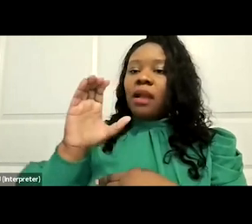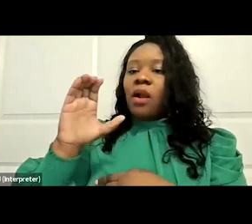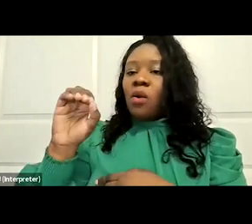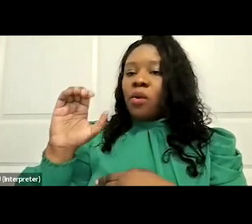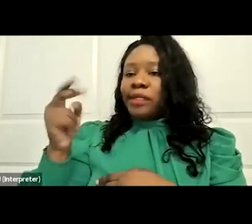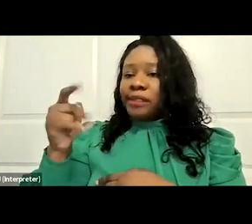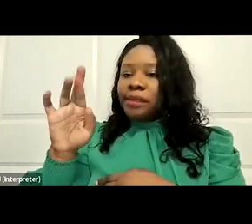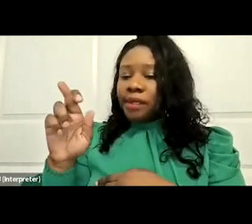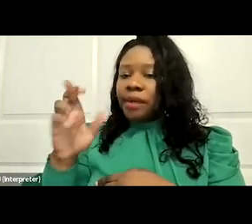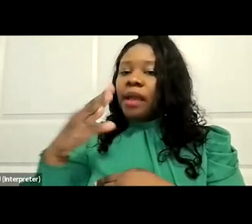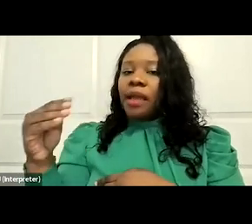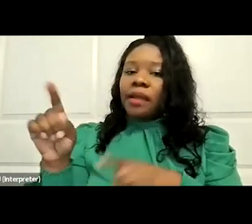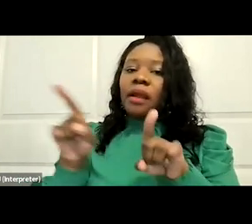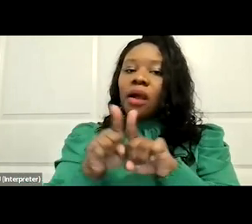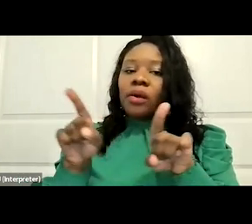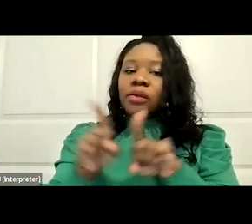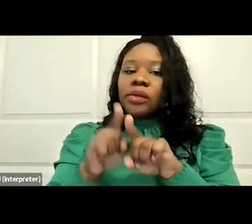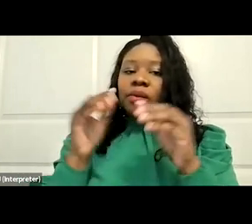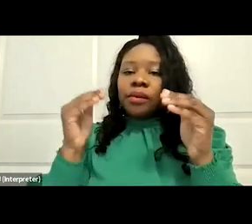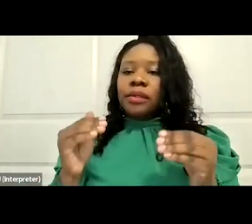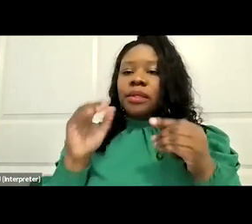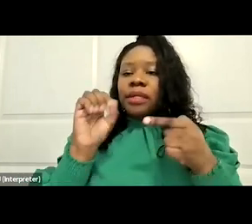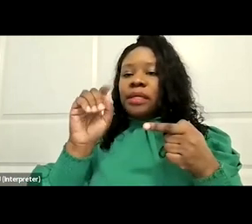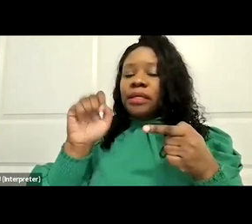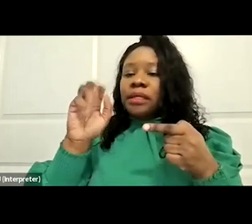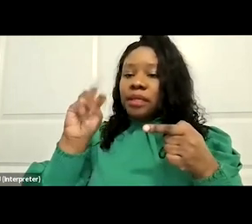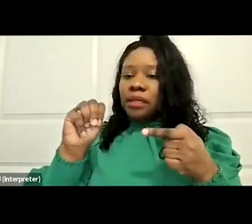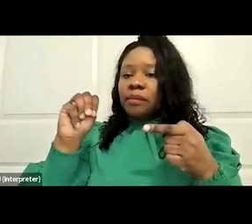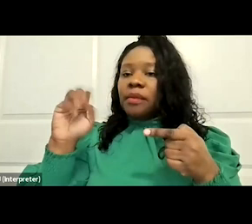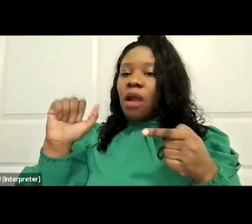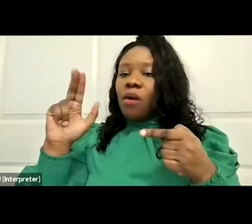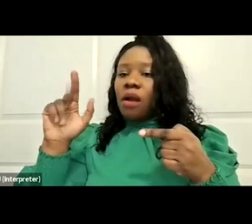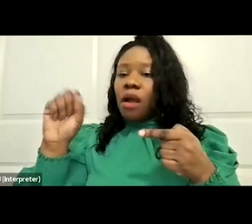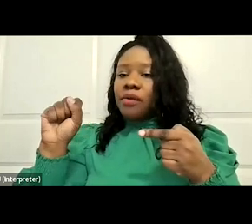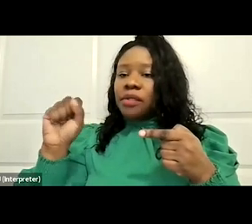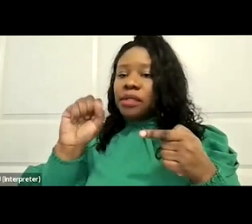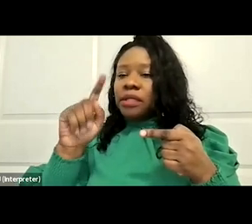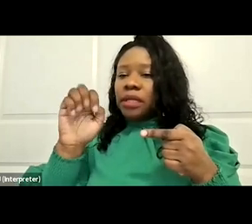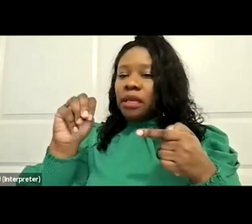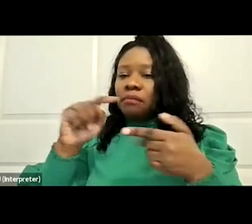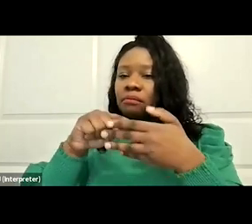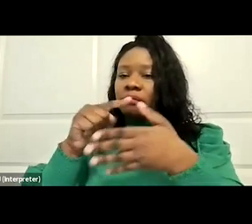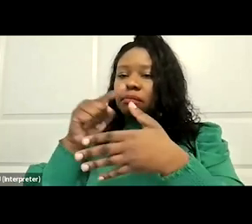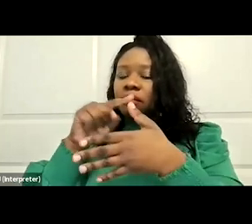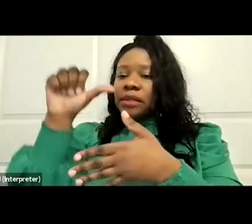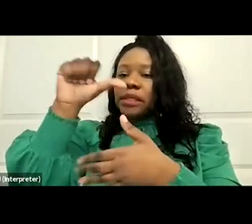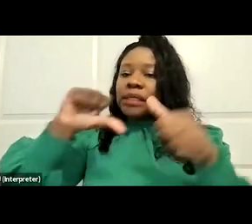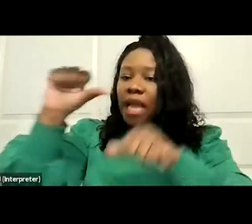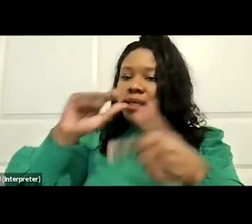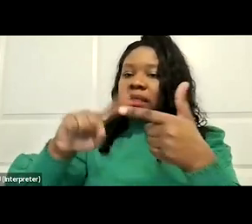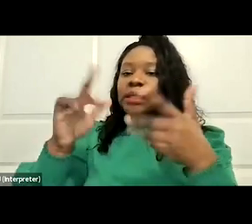And then the STEAM Caucus, STEAM is an acronym for science, technology, engineering,